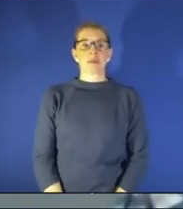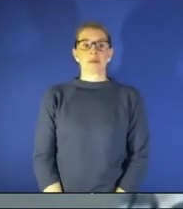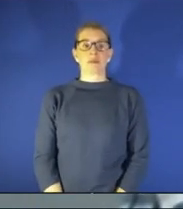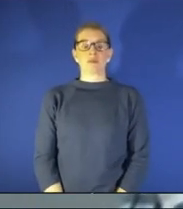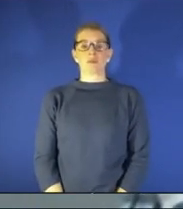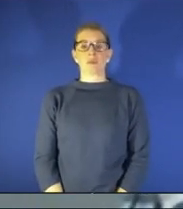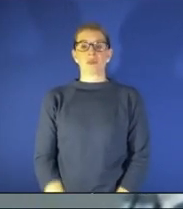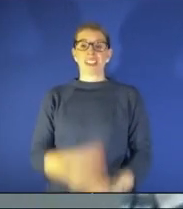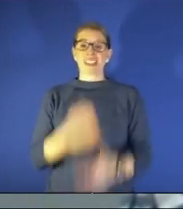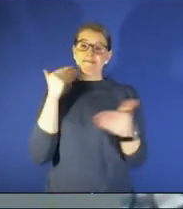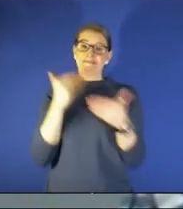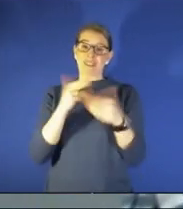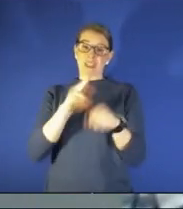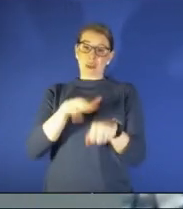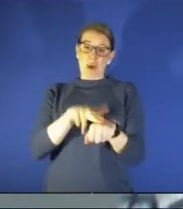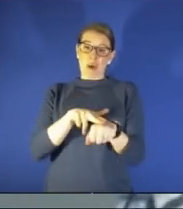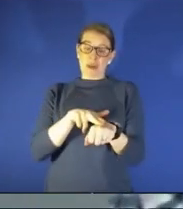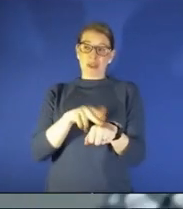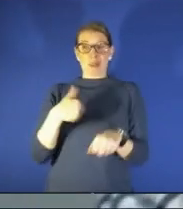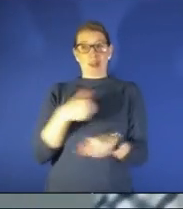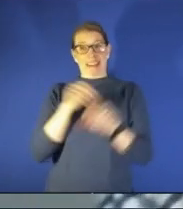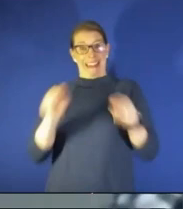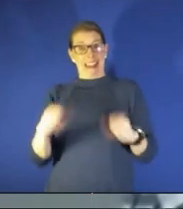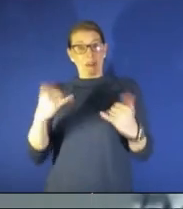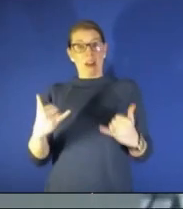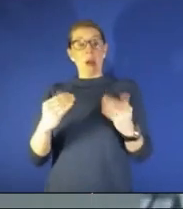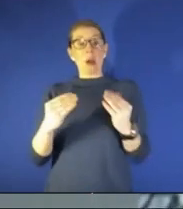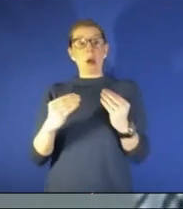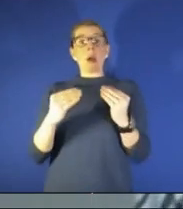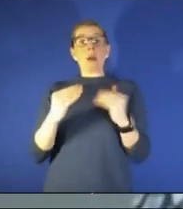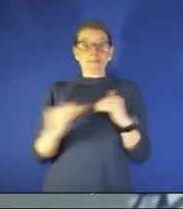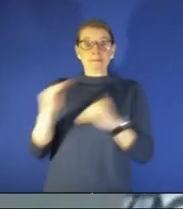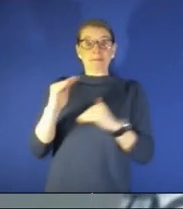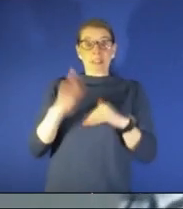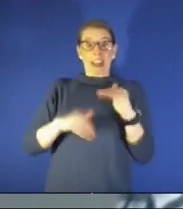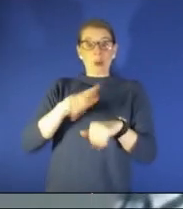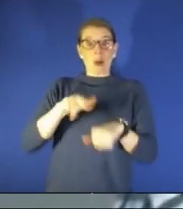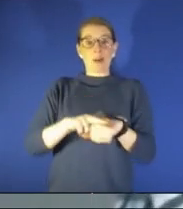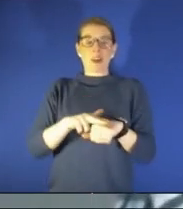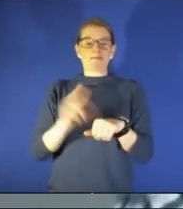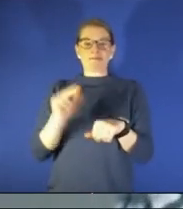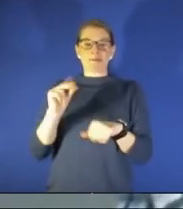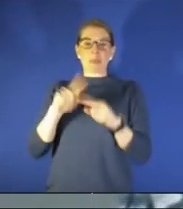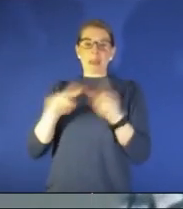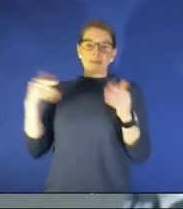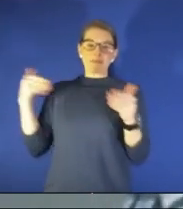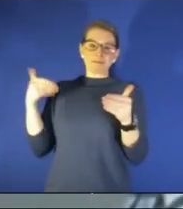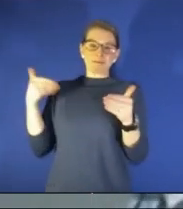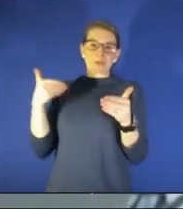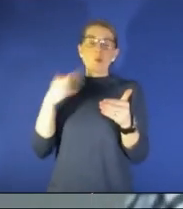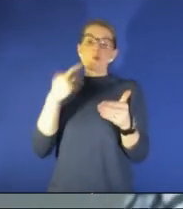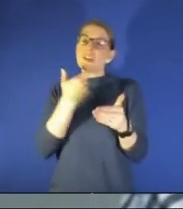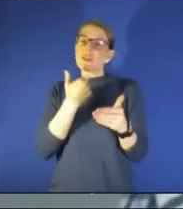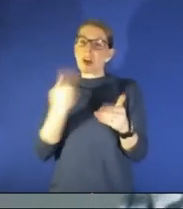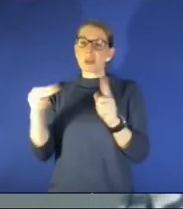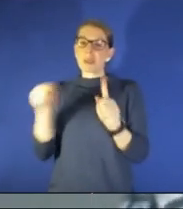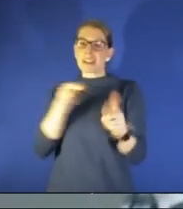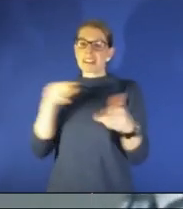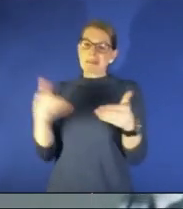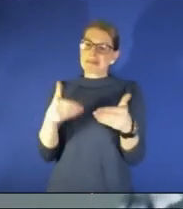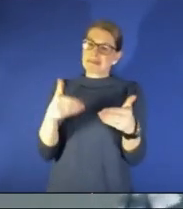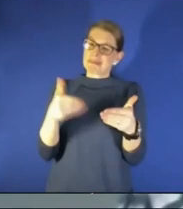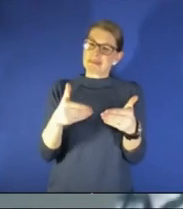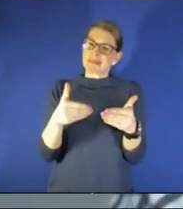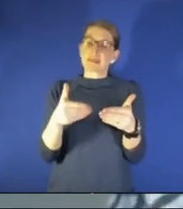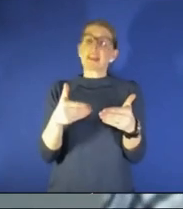now it's not going to be more than normal but approaching normal from the from the restaurant side and i think from the consumer